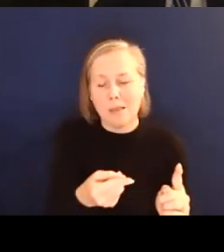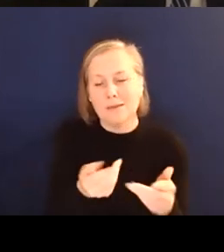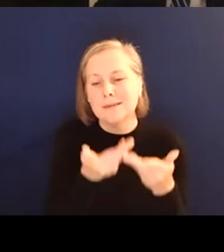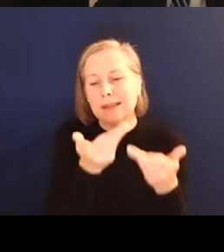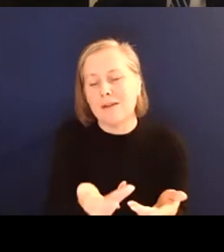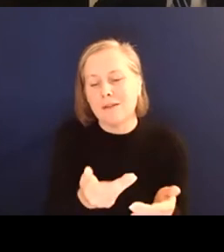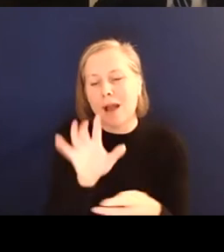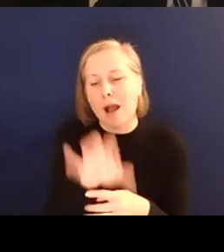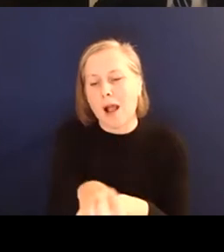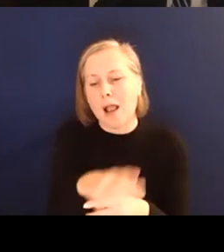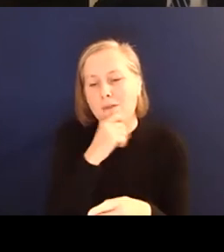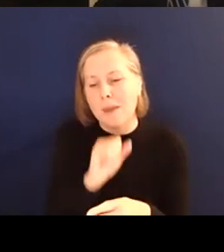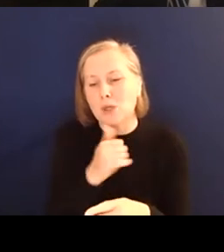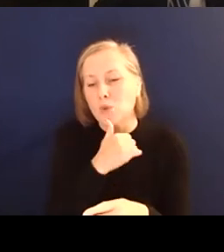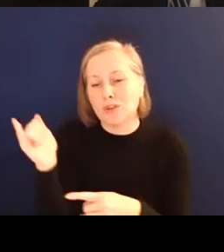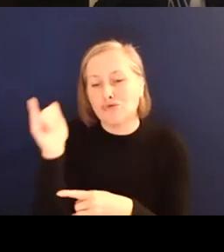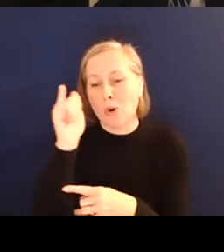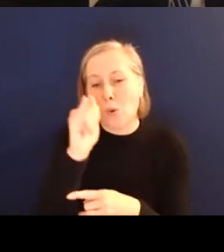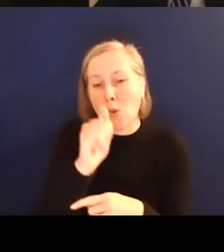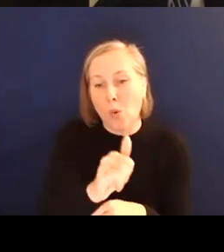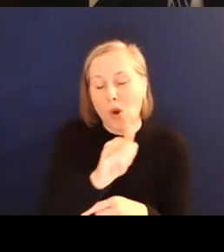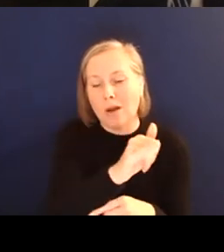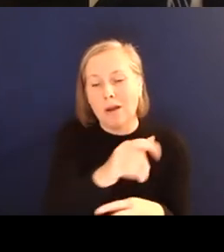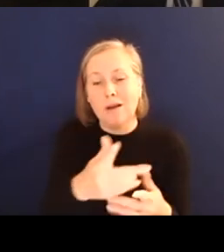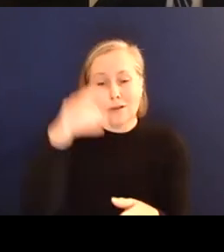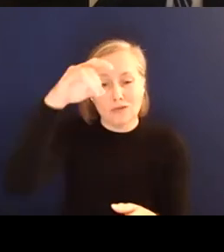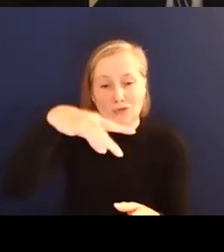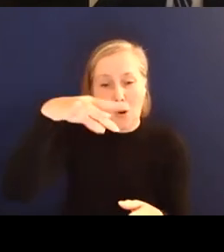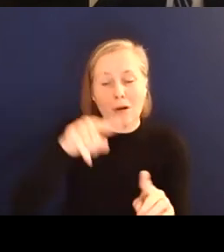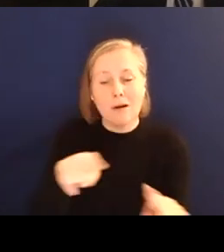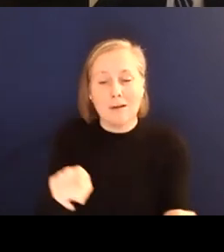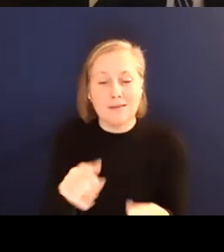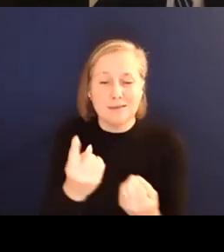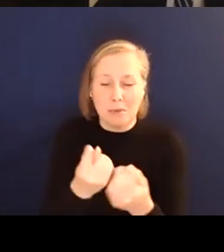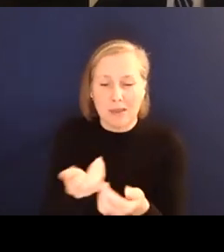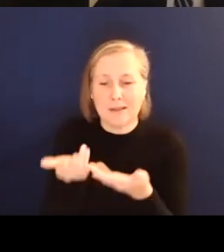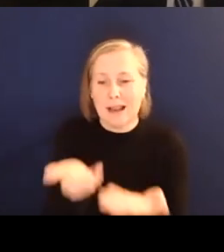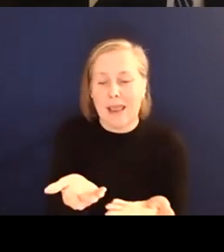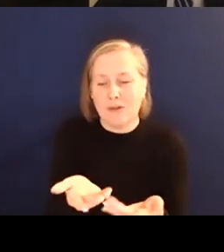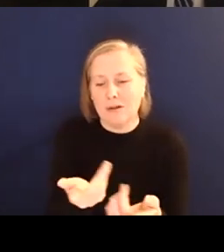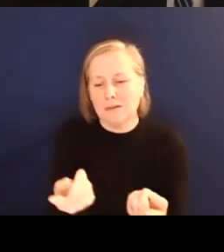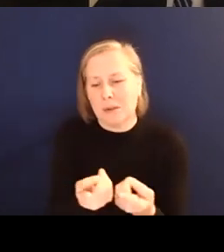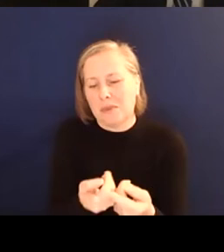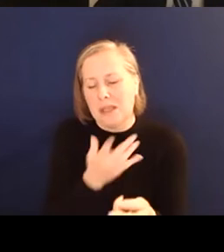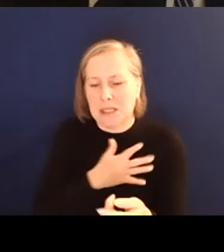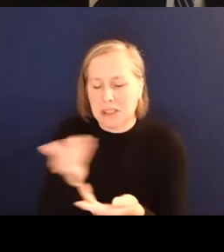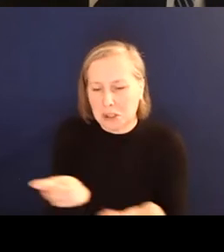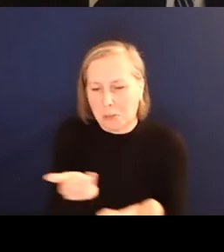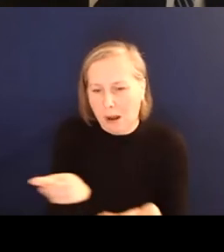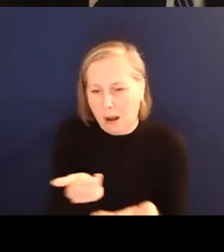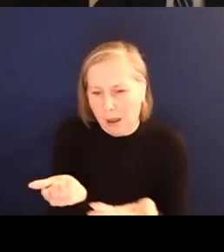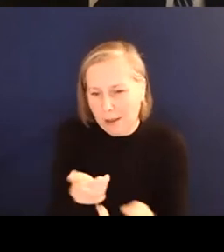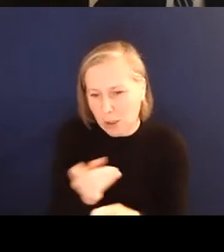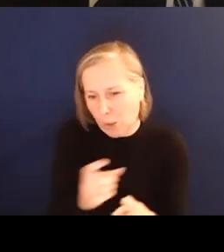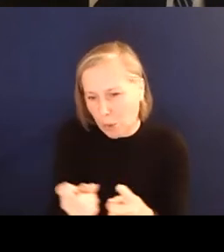Man using drones. So it'd something that would deliver needed supplies to a community